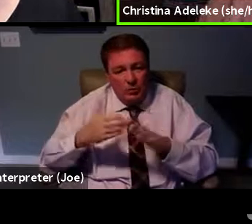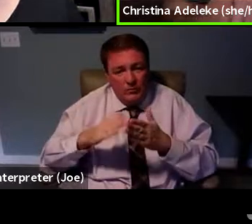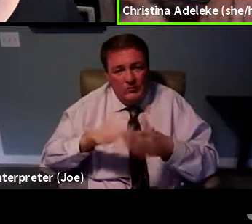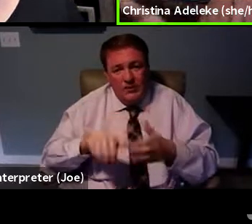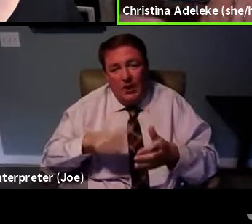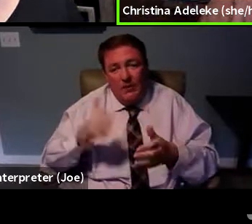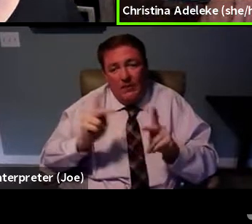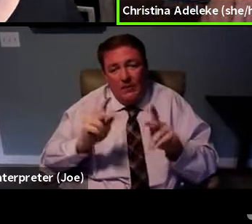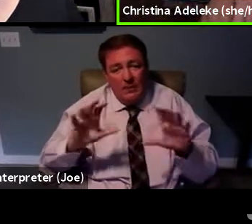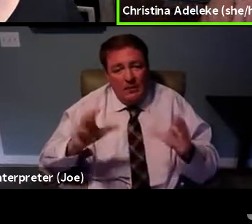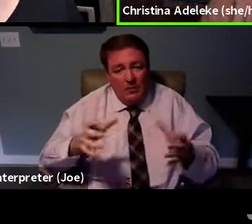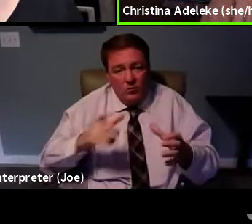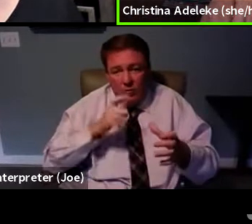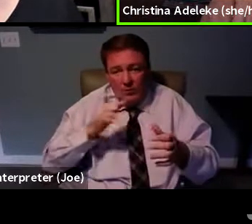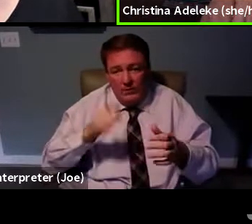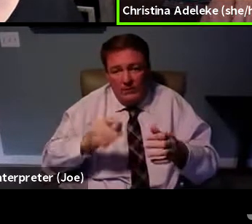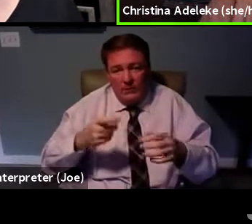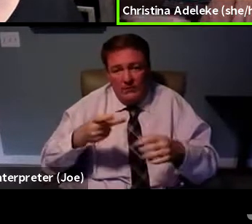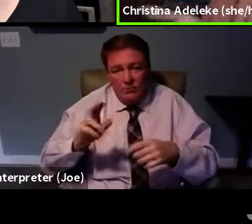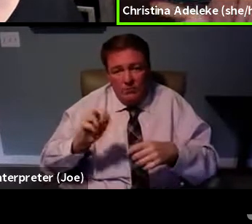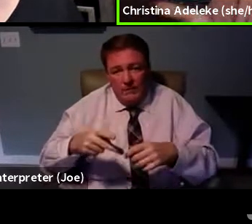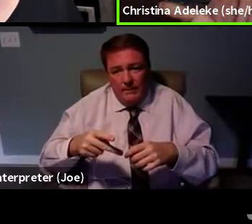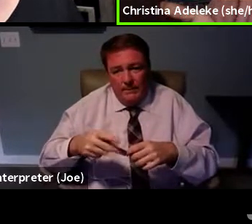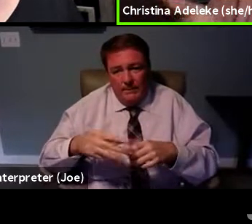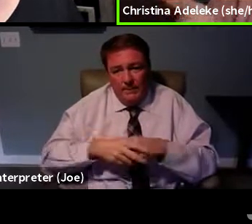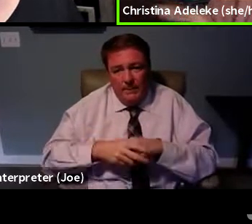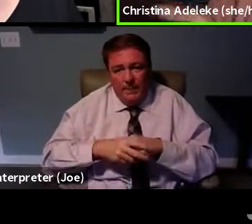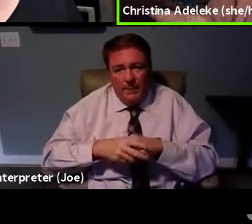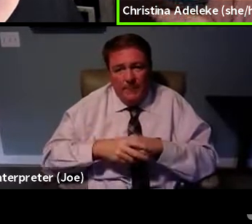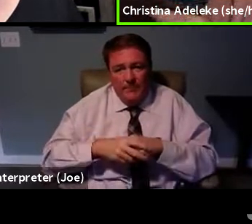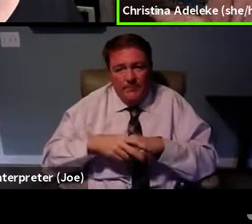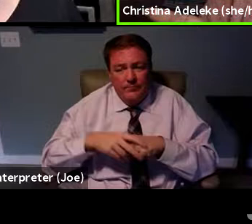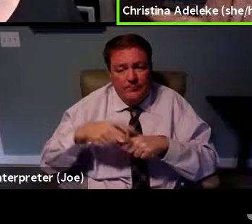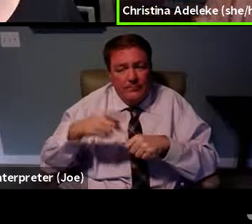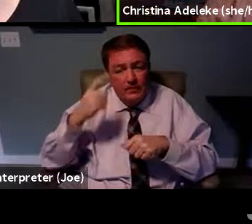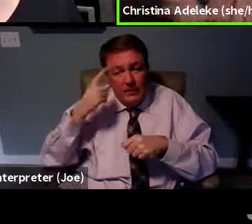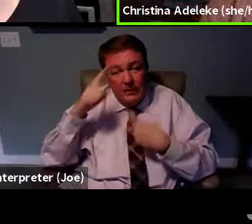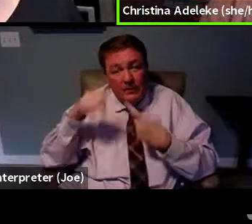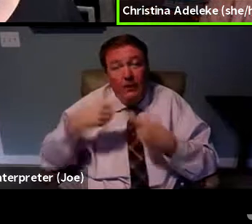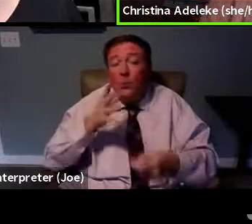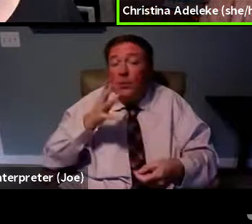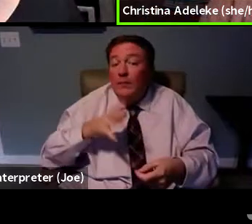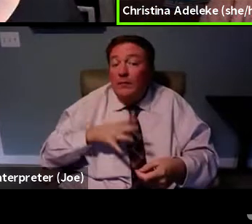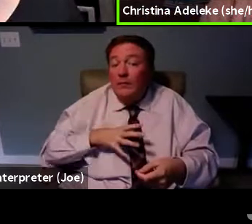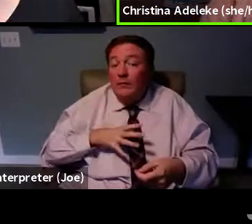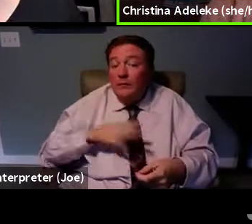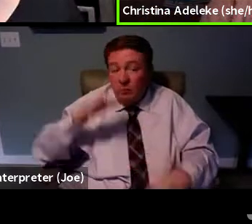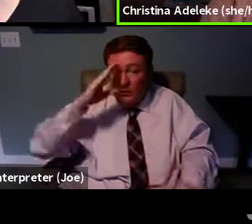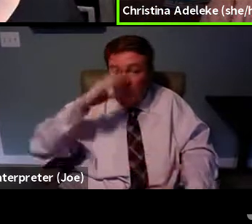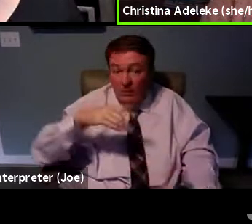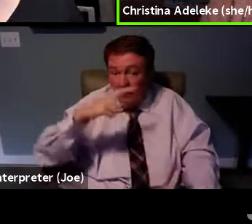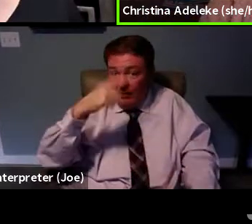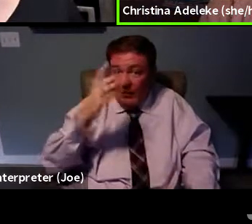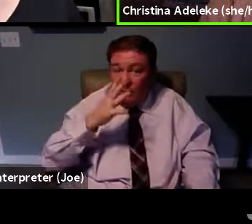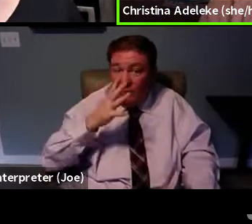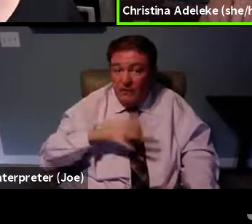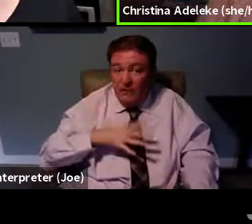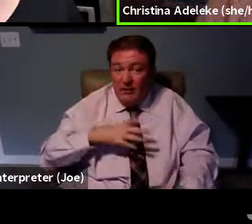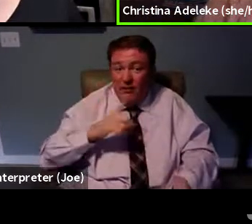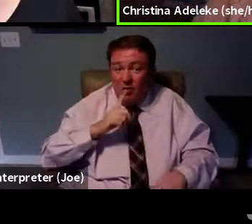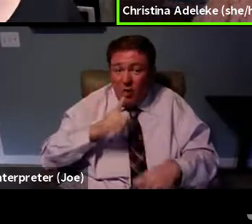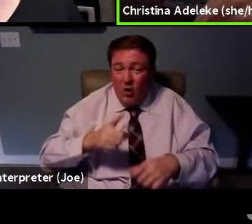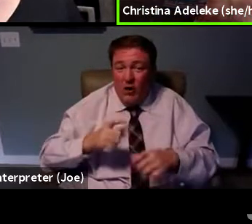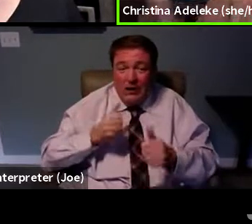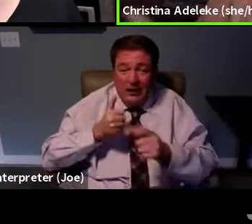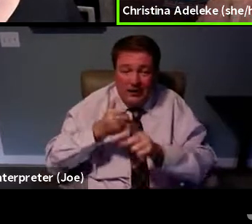PrEP who are often left out of the conversation. You know, when we think about women, we know that Black women are disproportionately impacted by